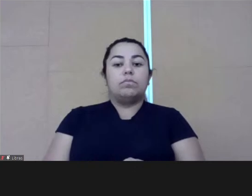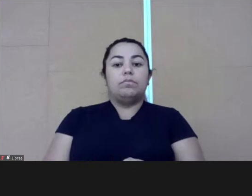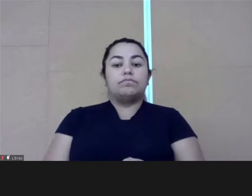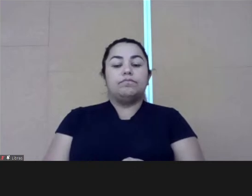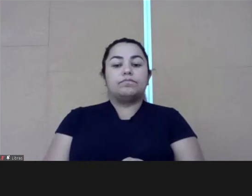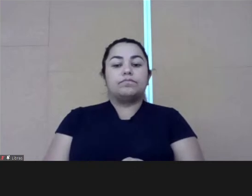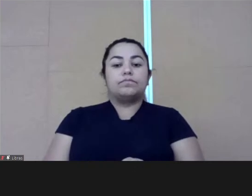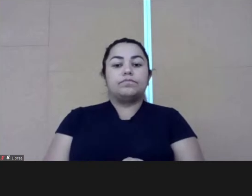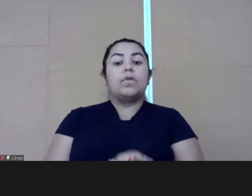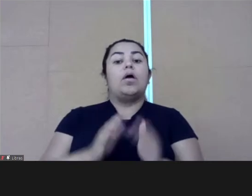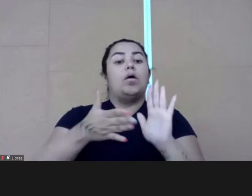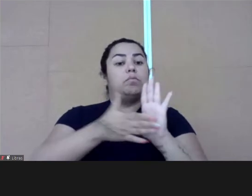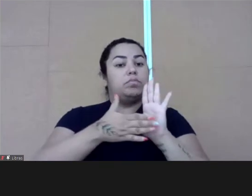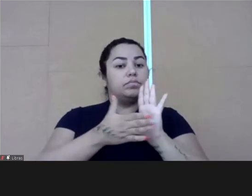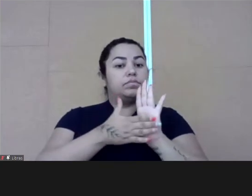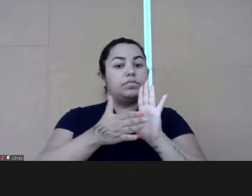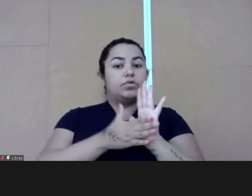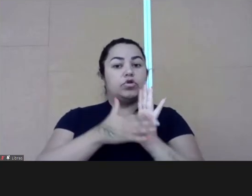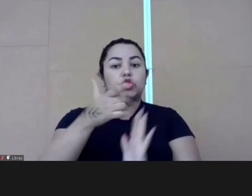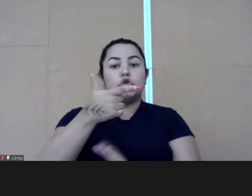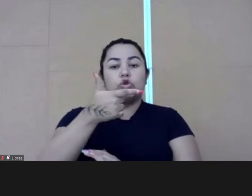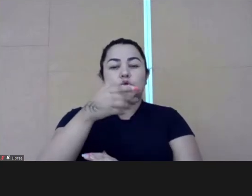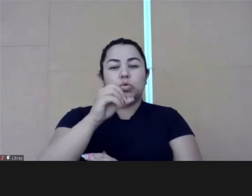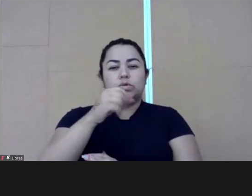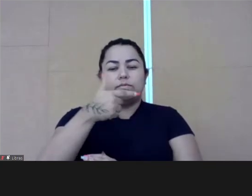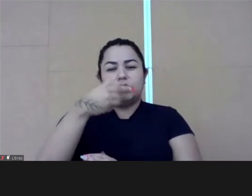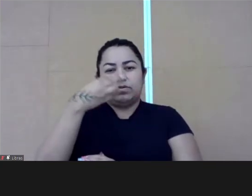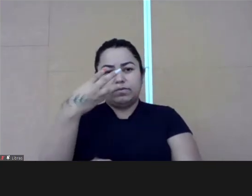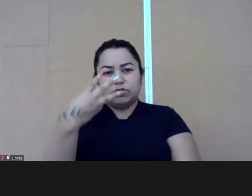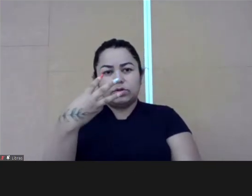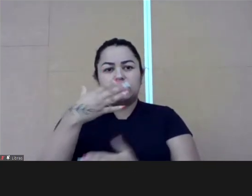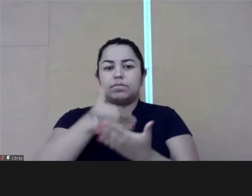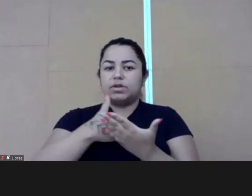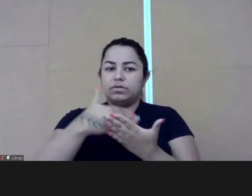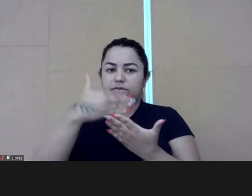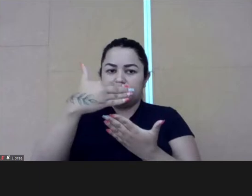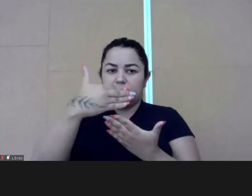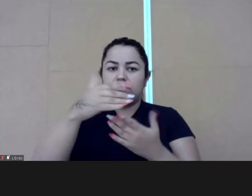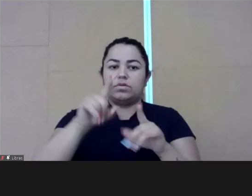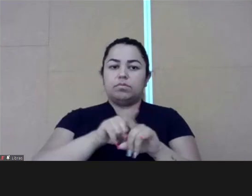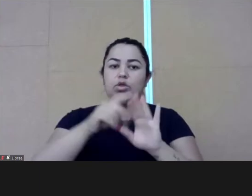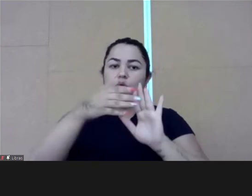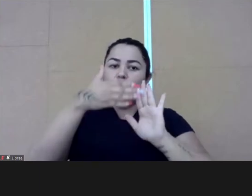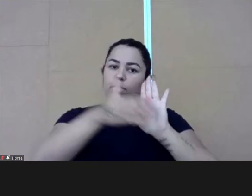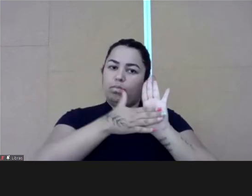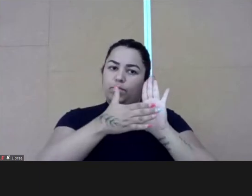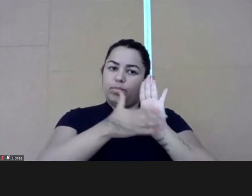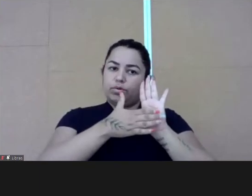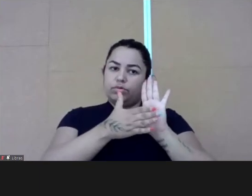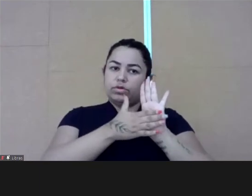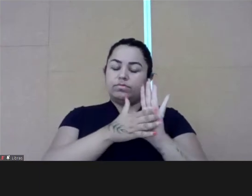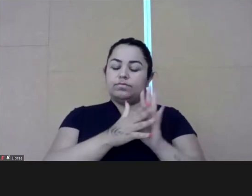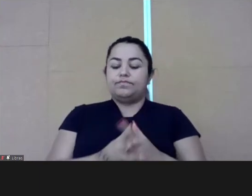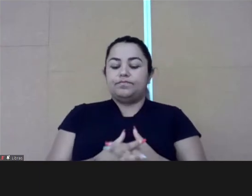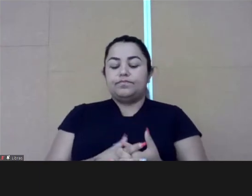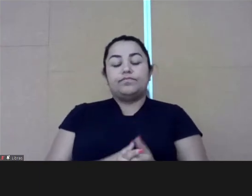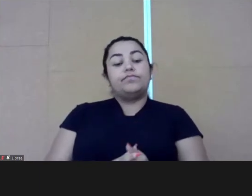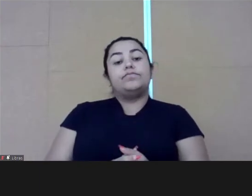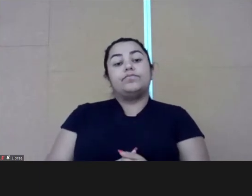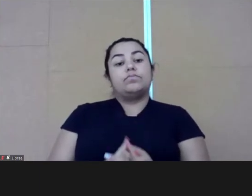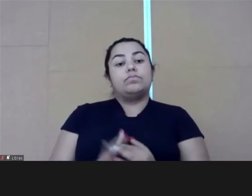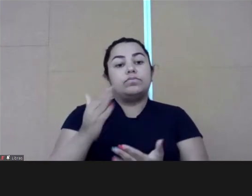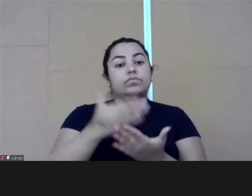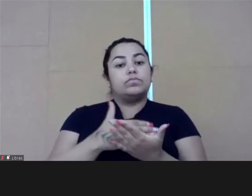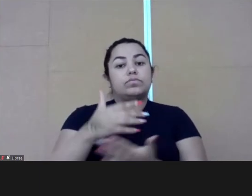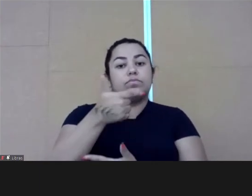leaderships in a practical way. So this is a proposal for the next year. So we can start this project.